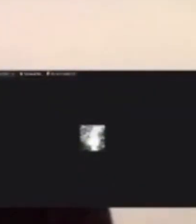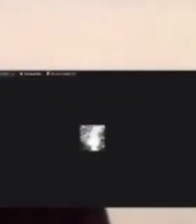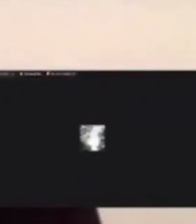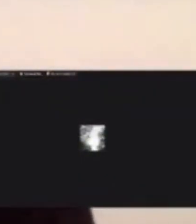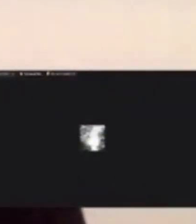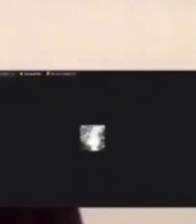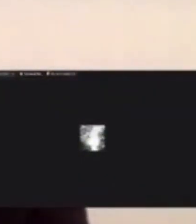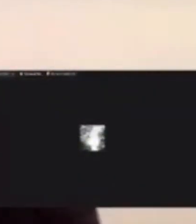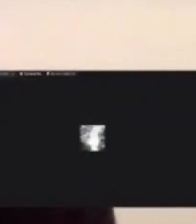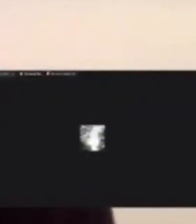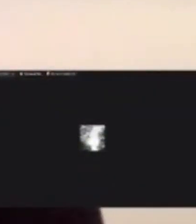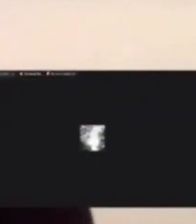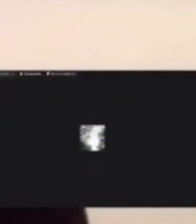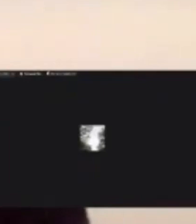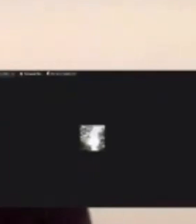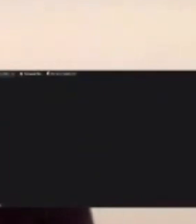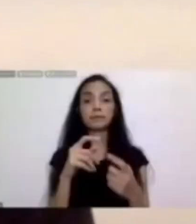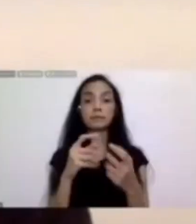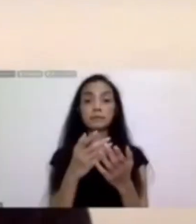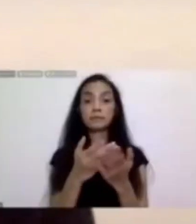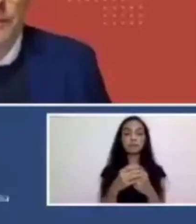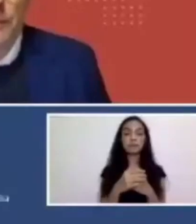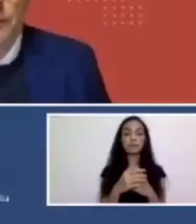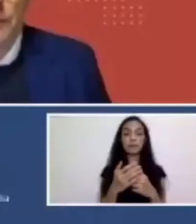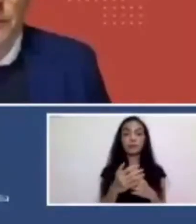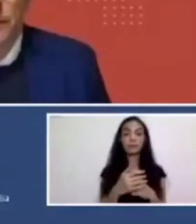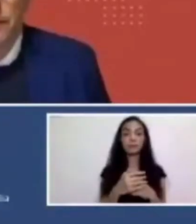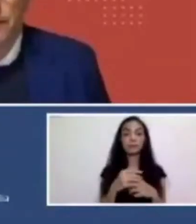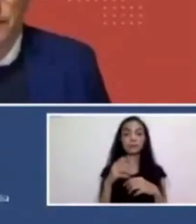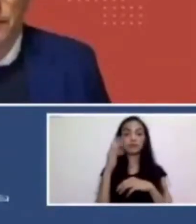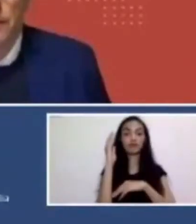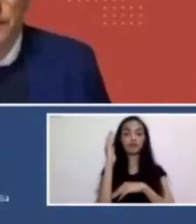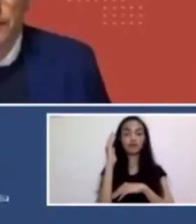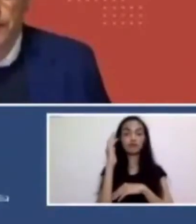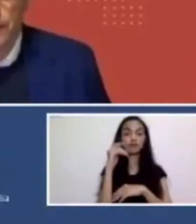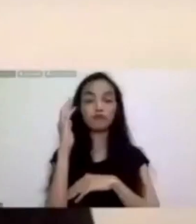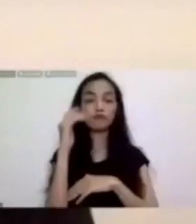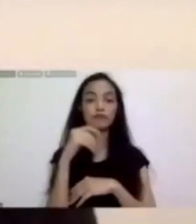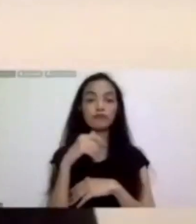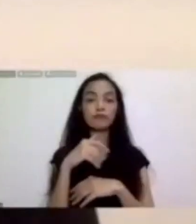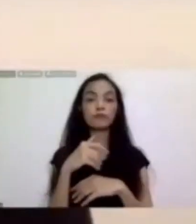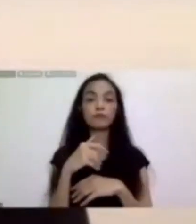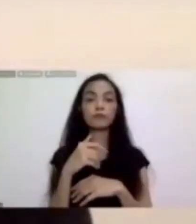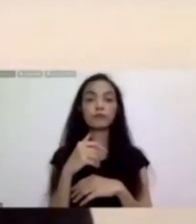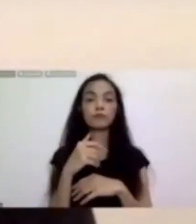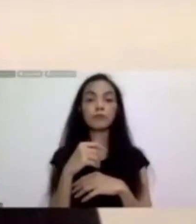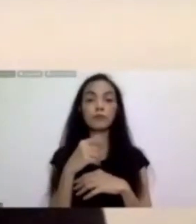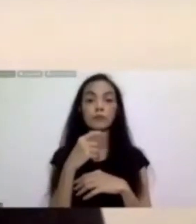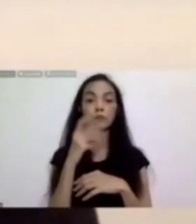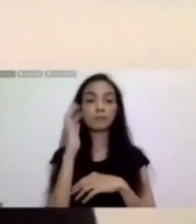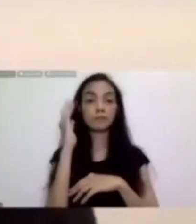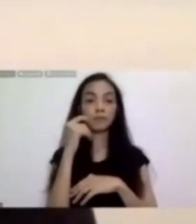Distinguished conference participants, ladies and gentlemen. This keynote deals with a question on the possibilities to work within the